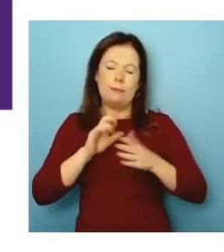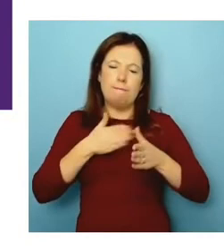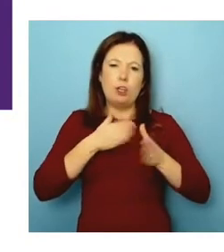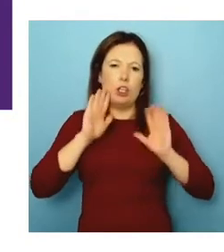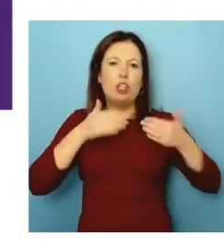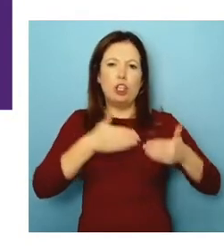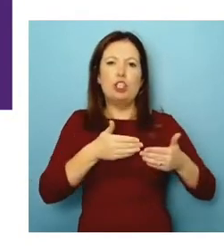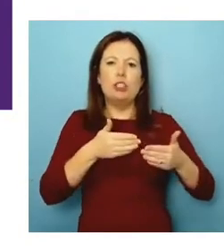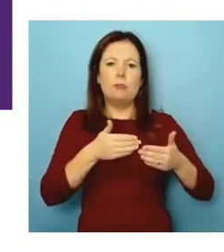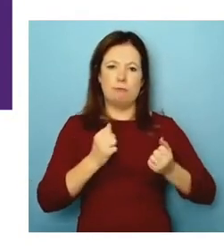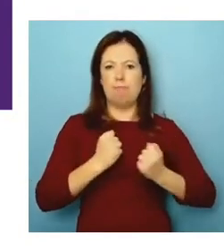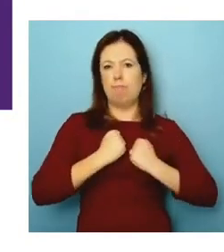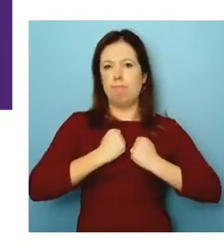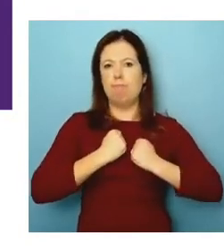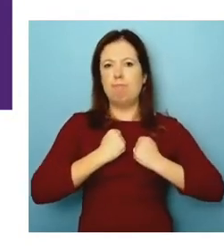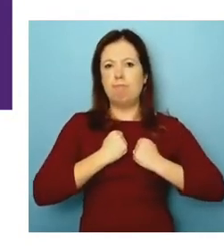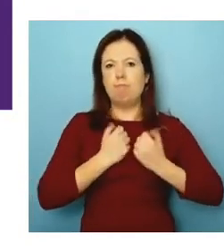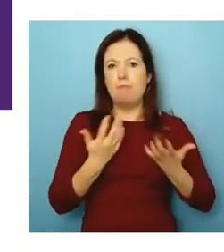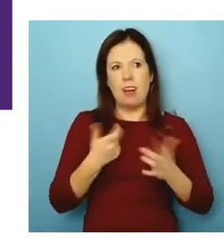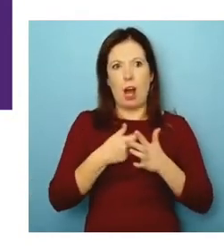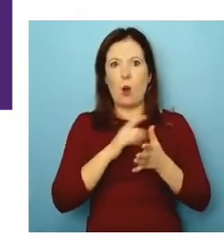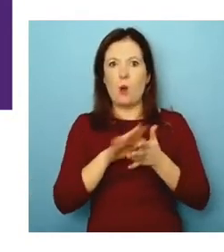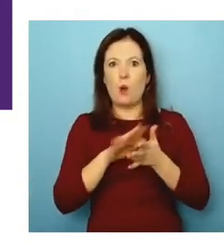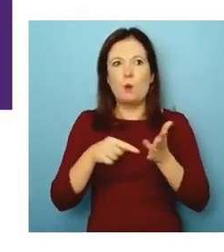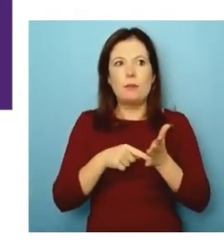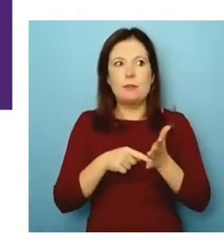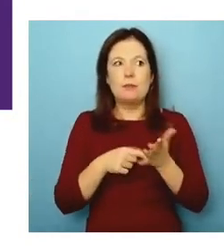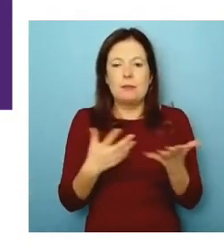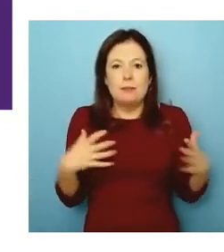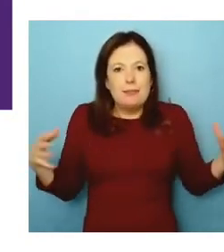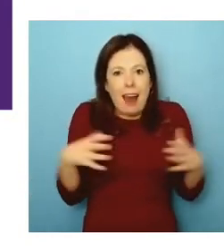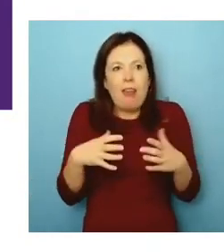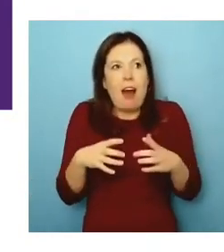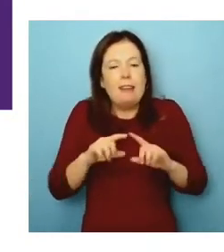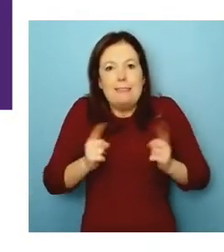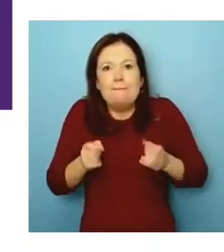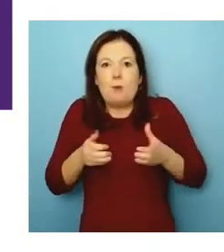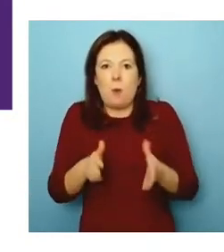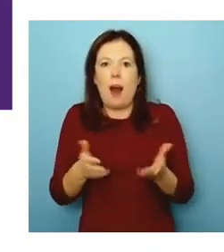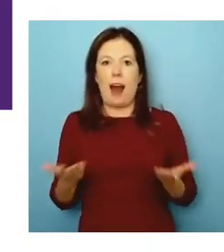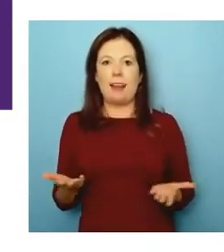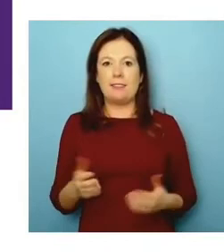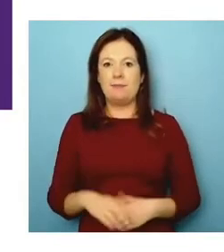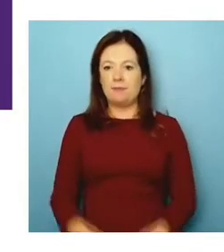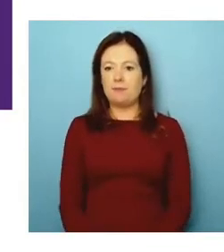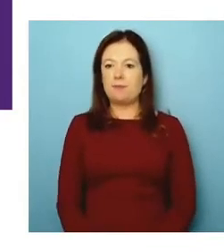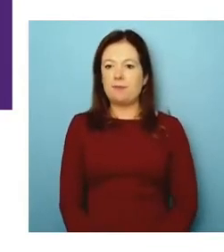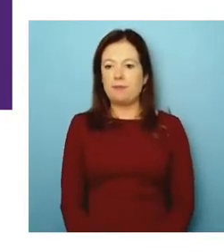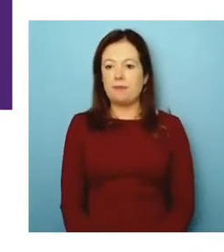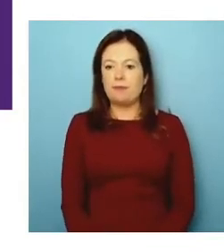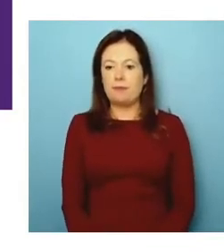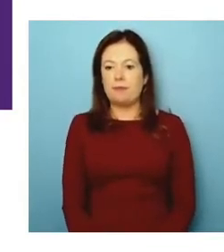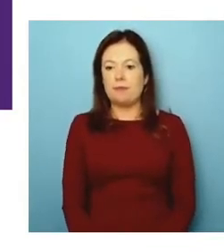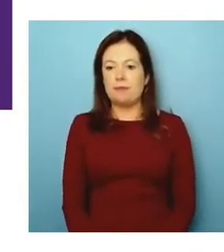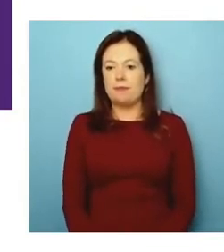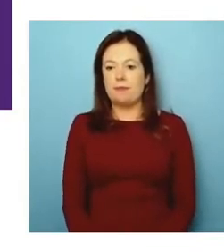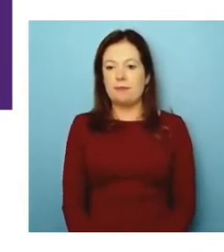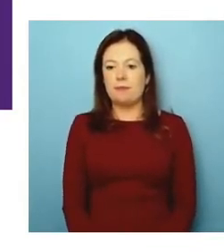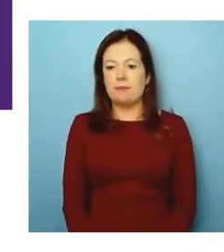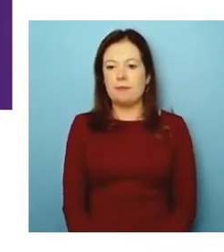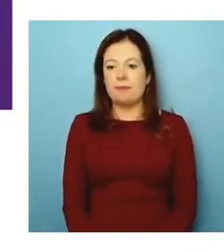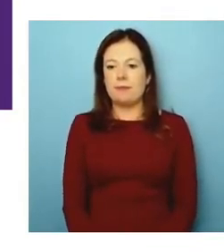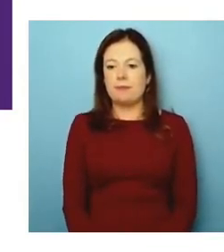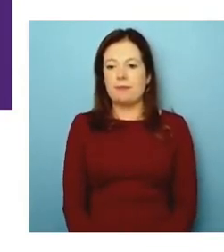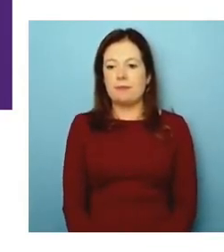that's the point of the name, doing something together in a naughty way. So we said, the teachers and the students are in cahoot for better education.